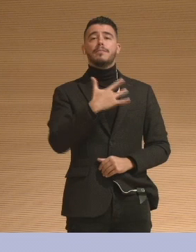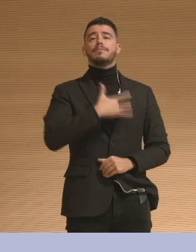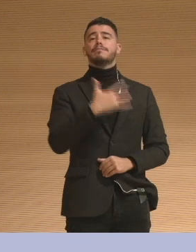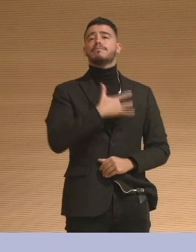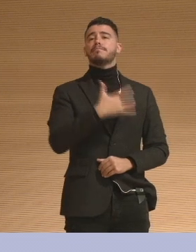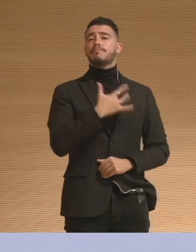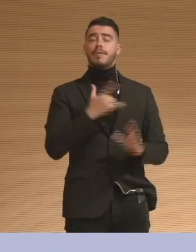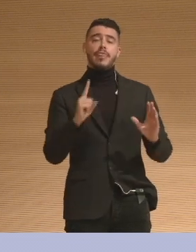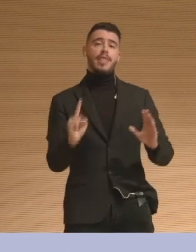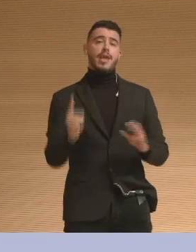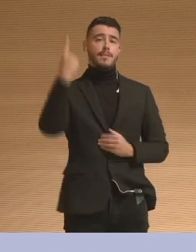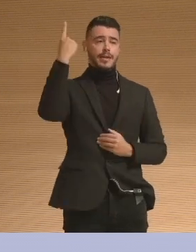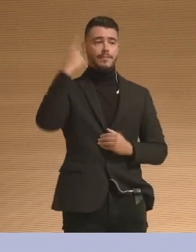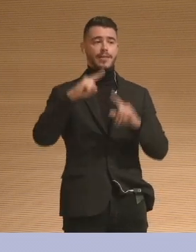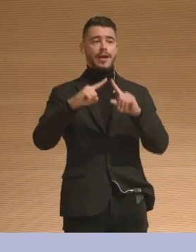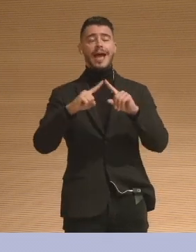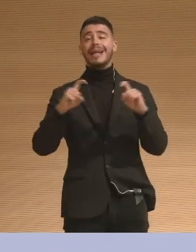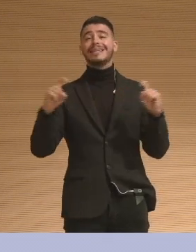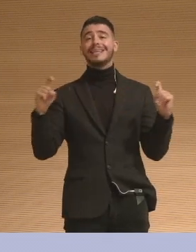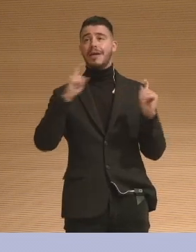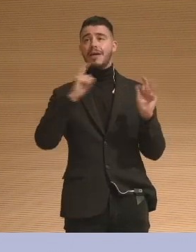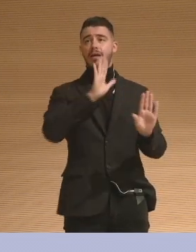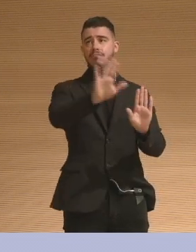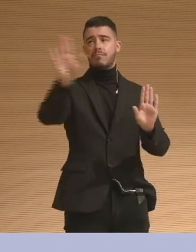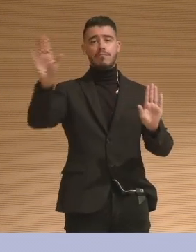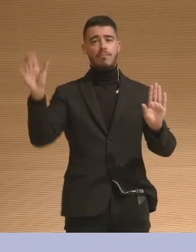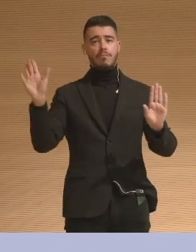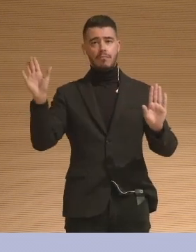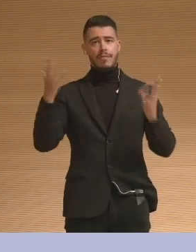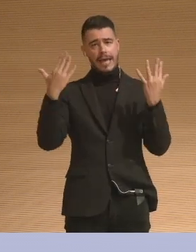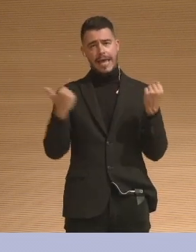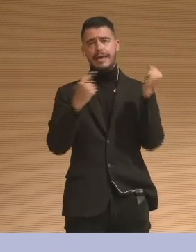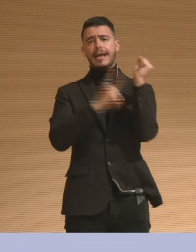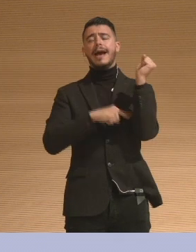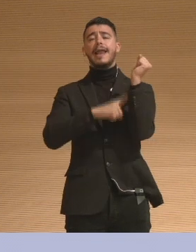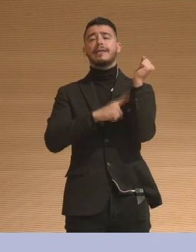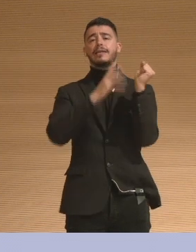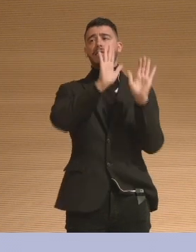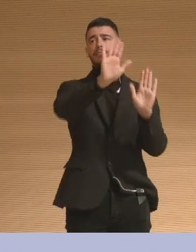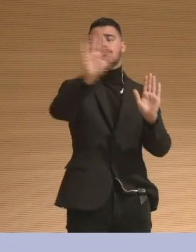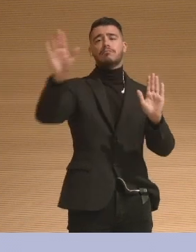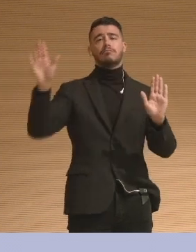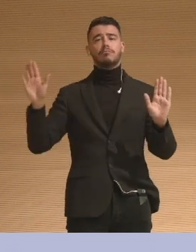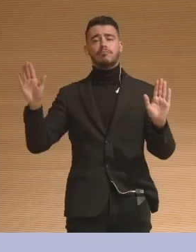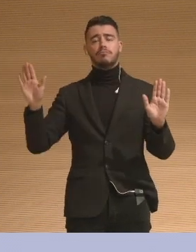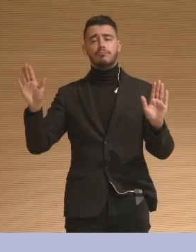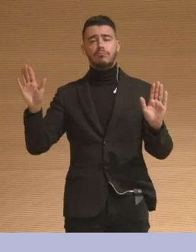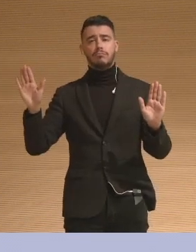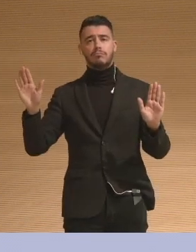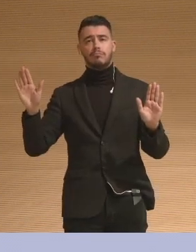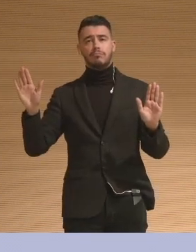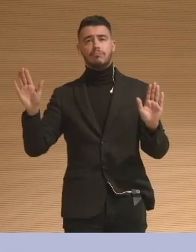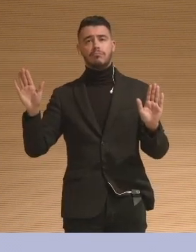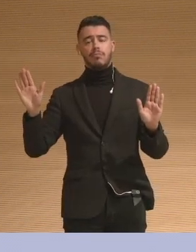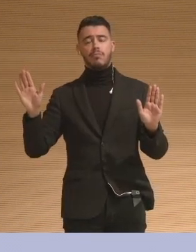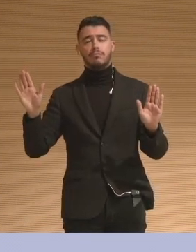which are subjective. Oh, I'm so sorry. Object associations, which are subjective. We have object characteristics. And